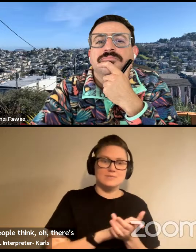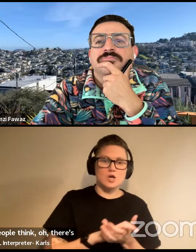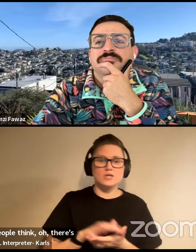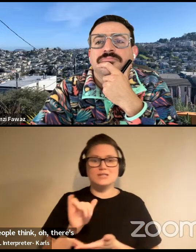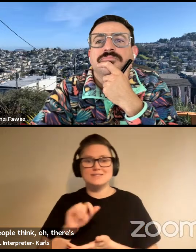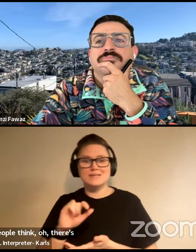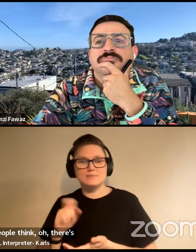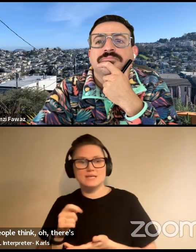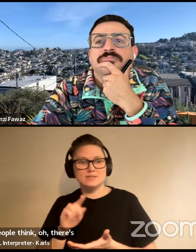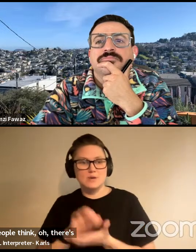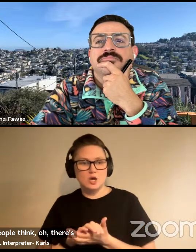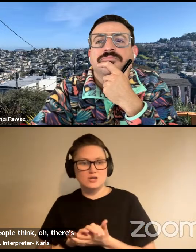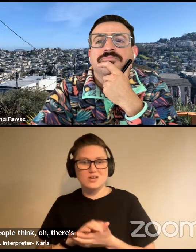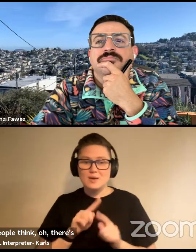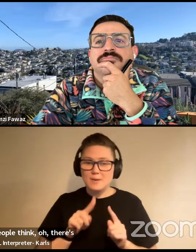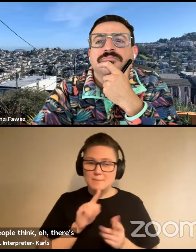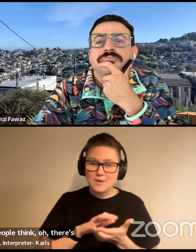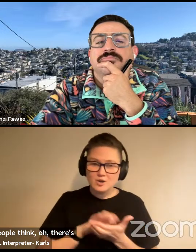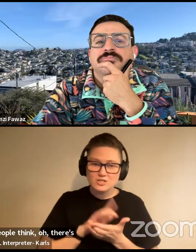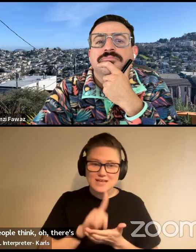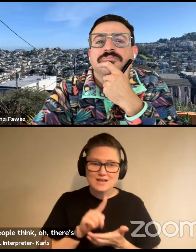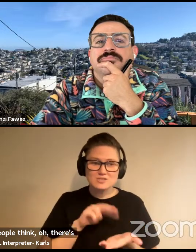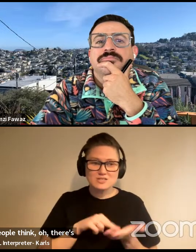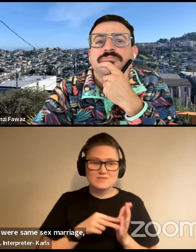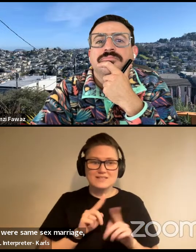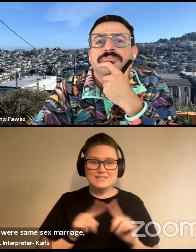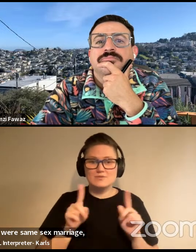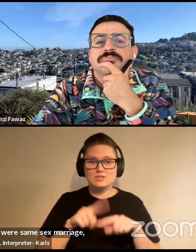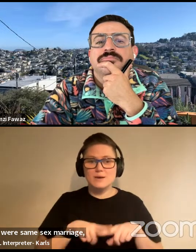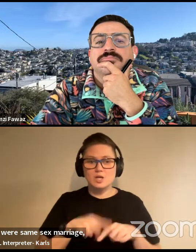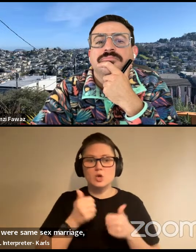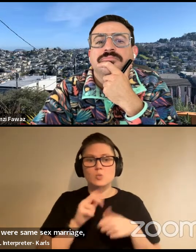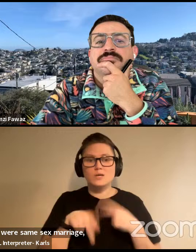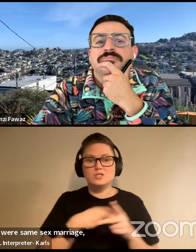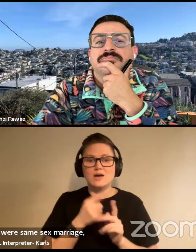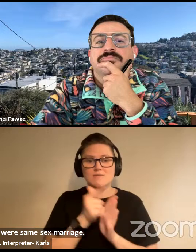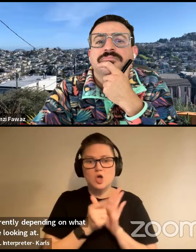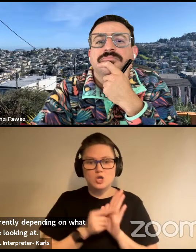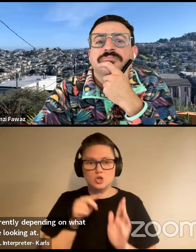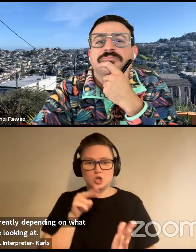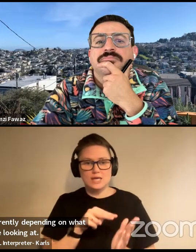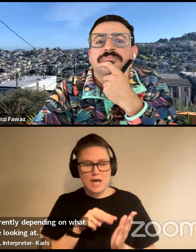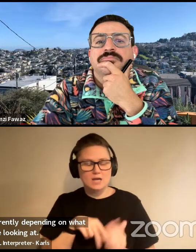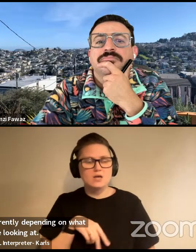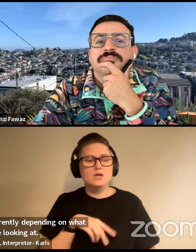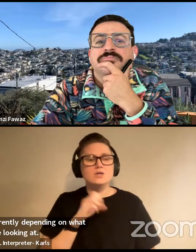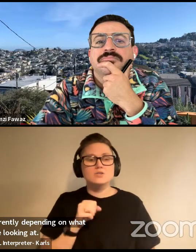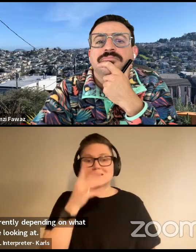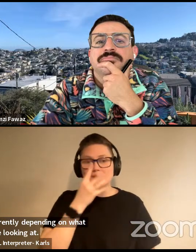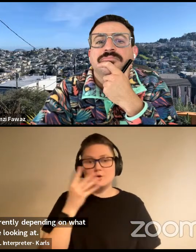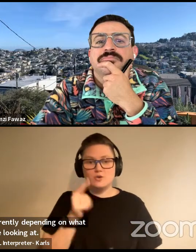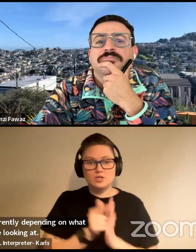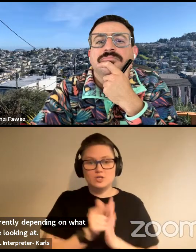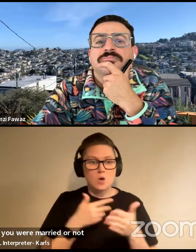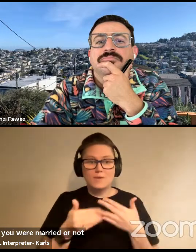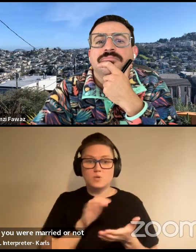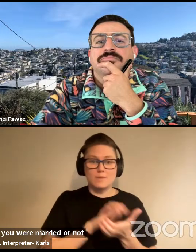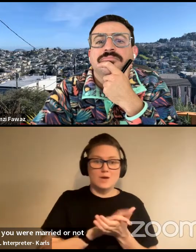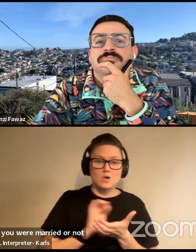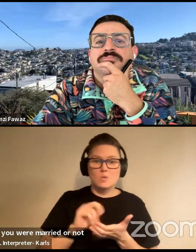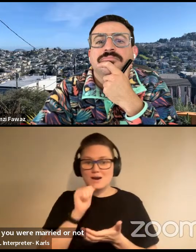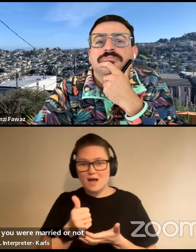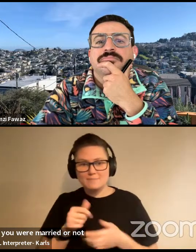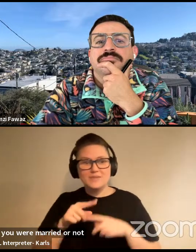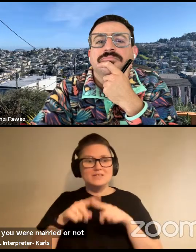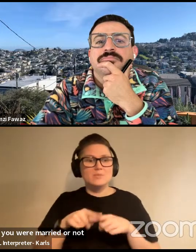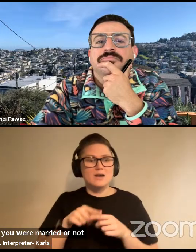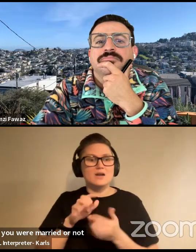marriage is actually defined differently depending on what kind of law you're looking in. So in immigration law, whether you were married or not depended on the marriage